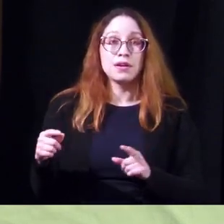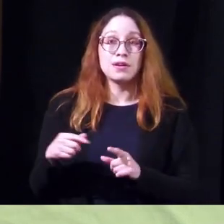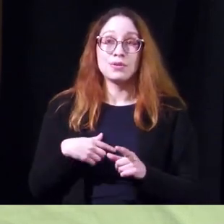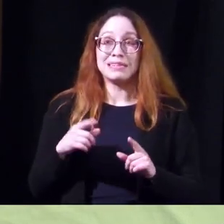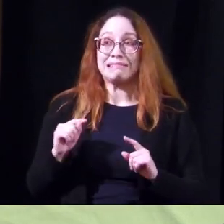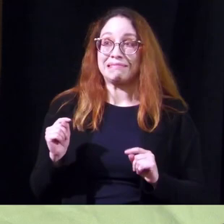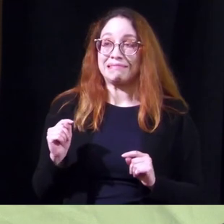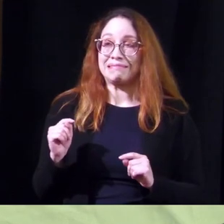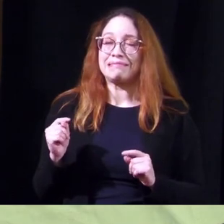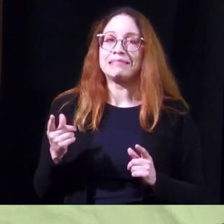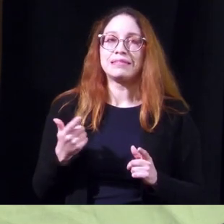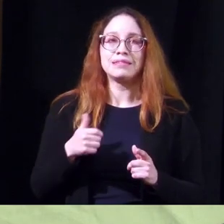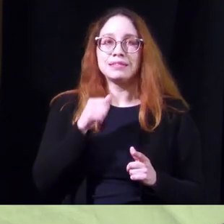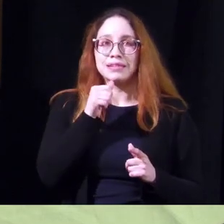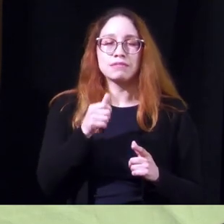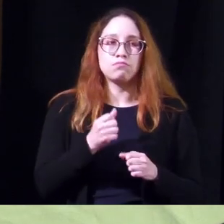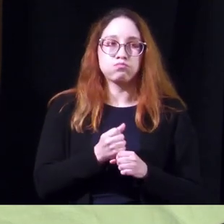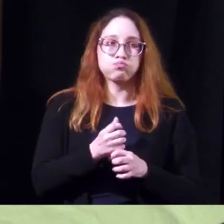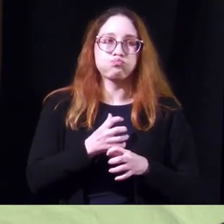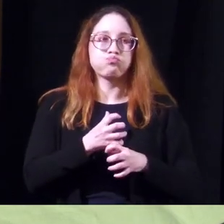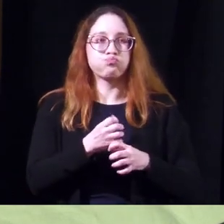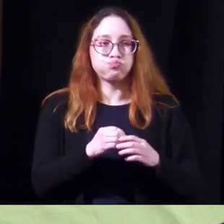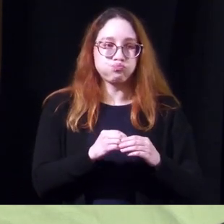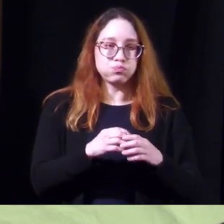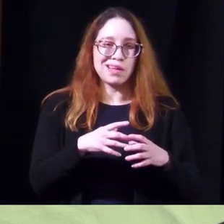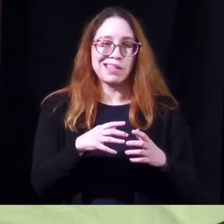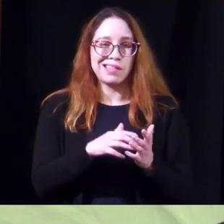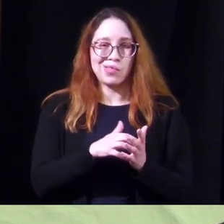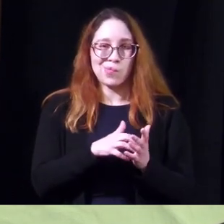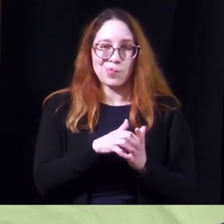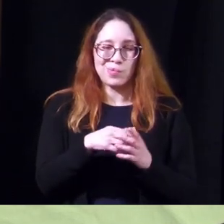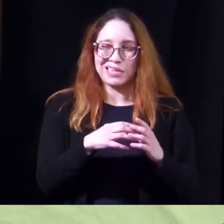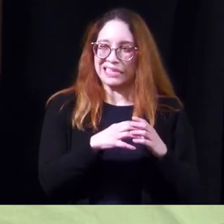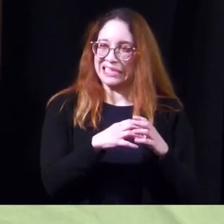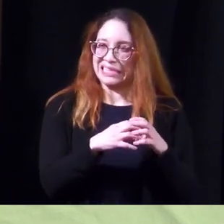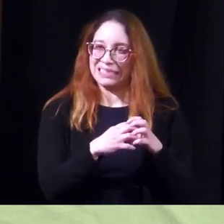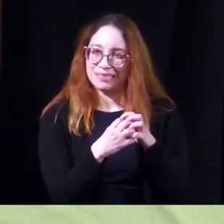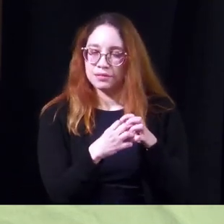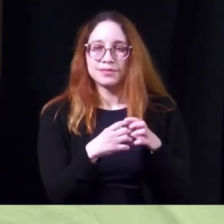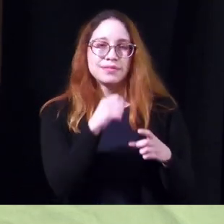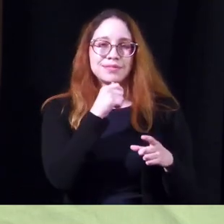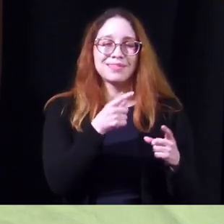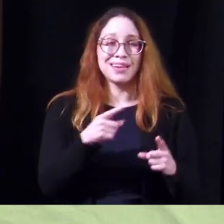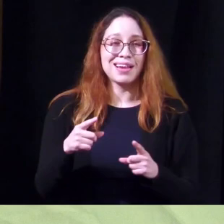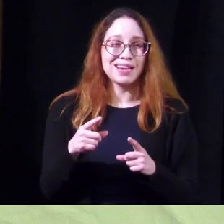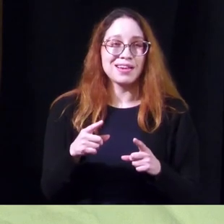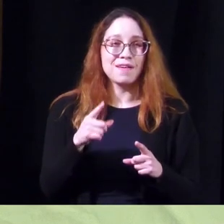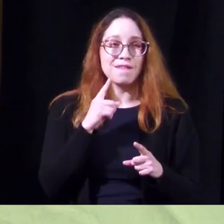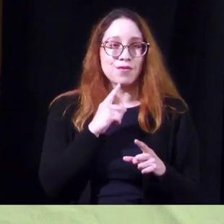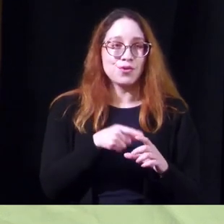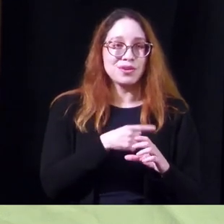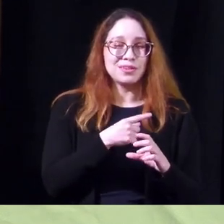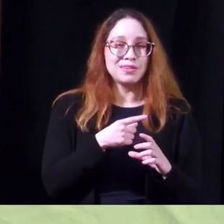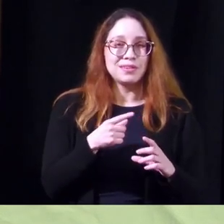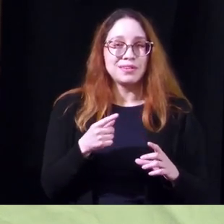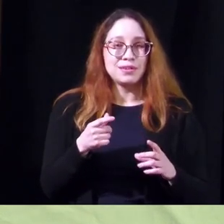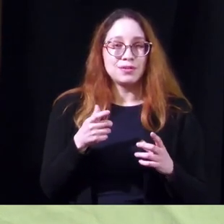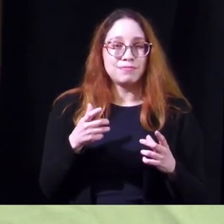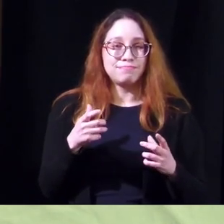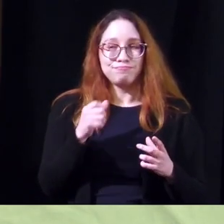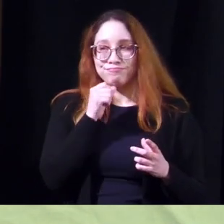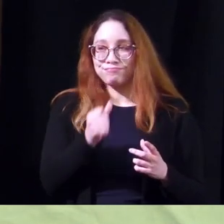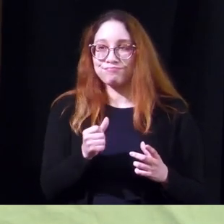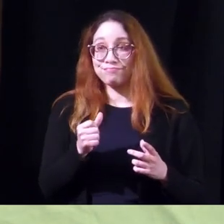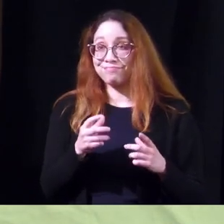empty it doesn't contract well the bladder muscle is weak so it doesn't work well at either end of the spectrum and it doesn't